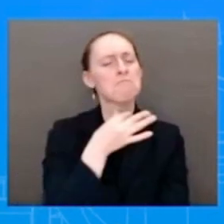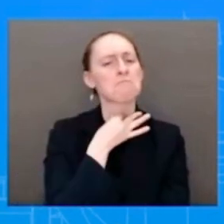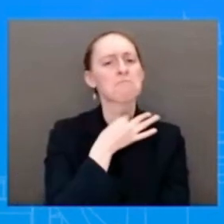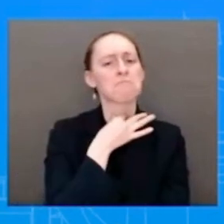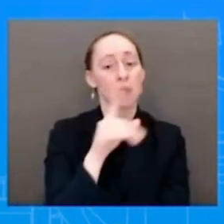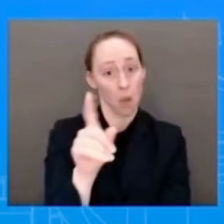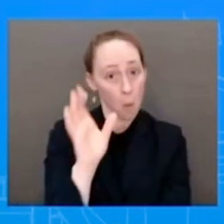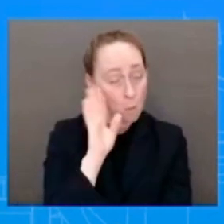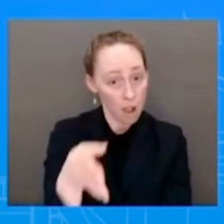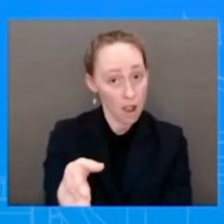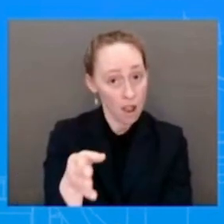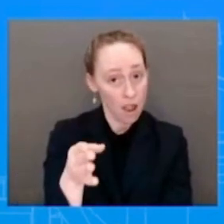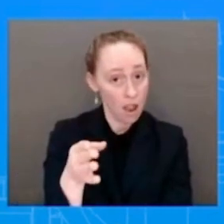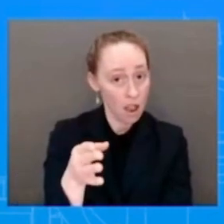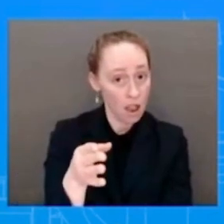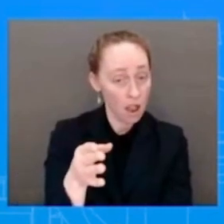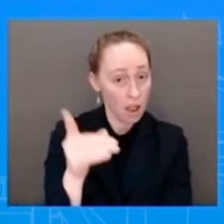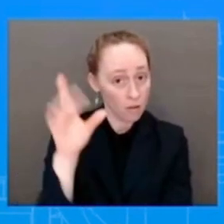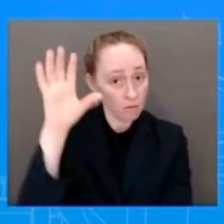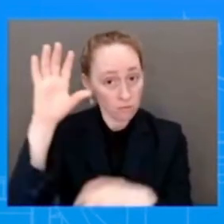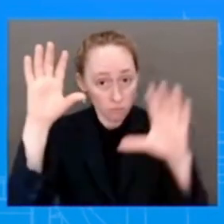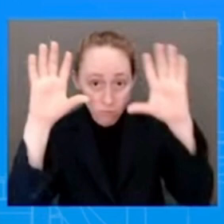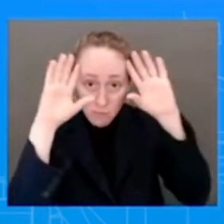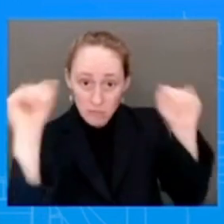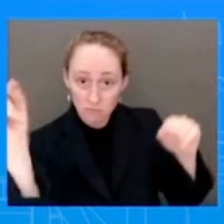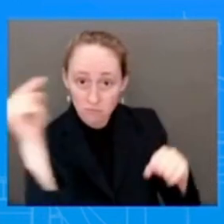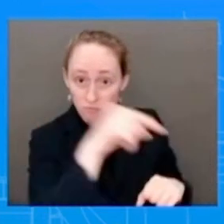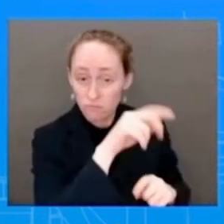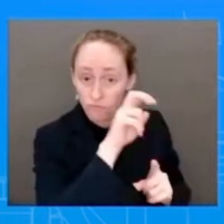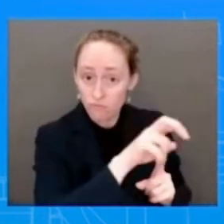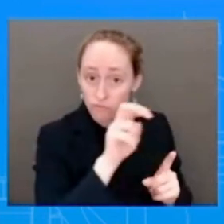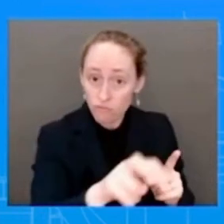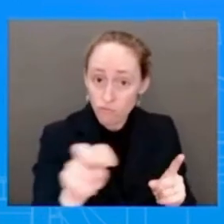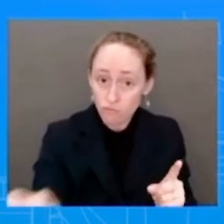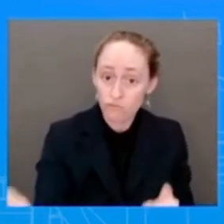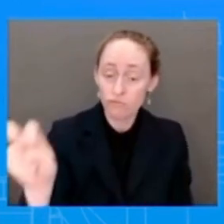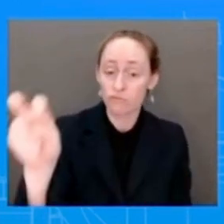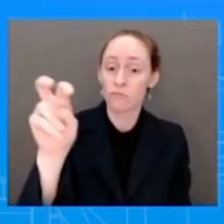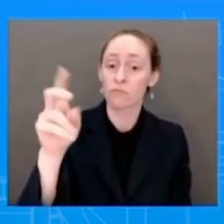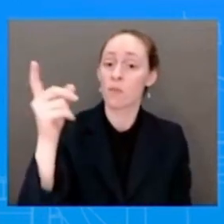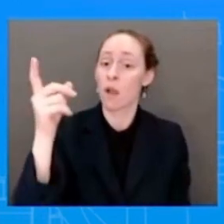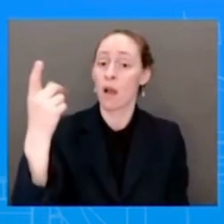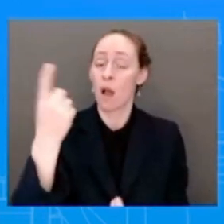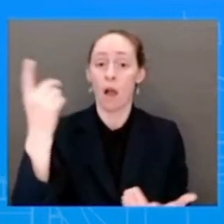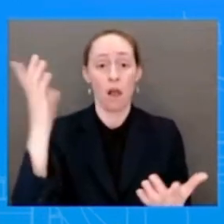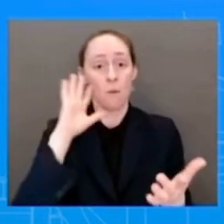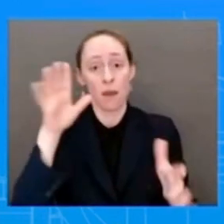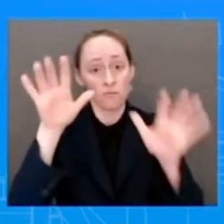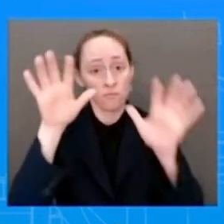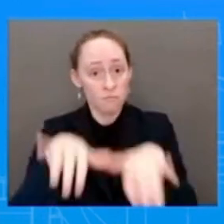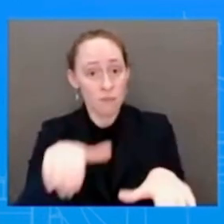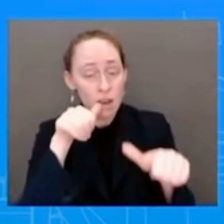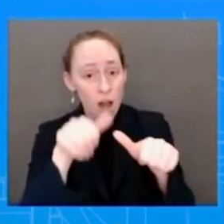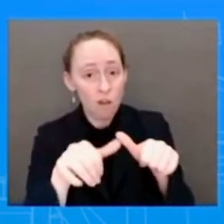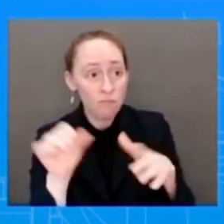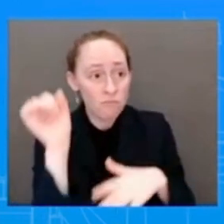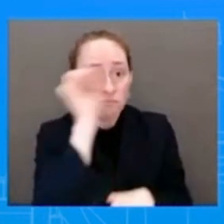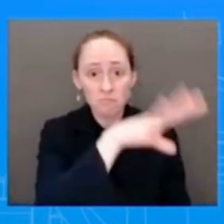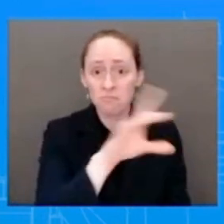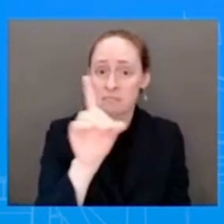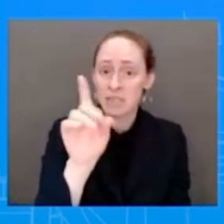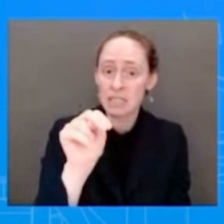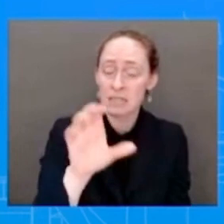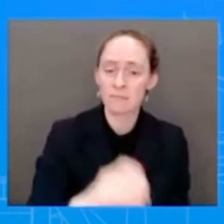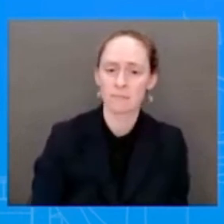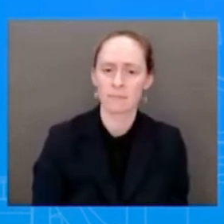calls and the letter he sent to the DNC saying that this should happen. I will say this. It's not what I say. It's the rule of law. I just want to be clear.